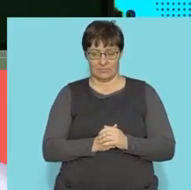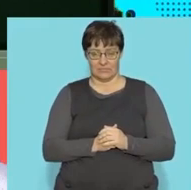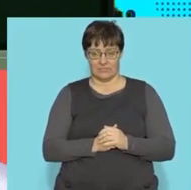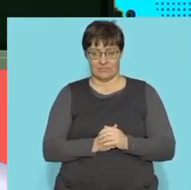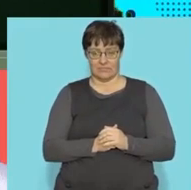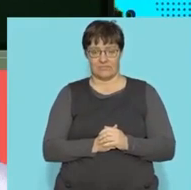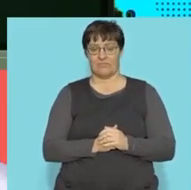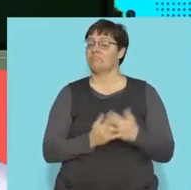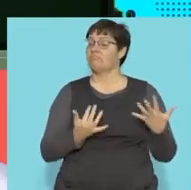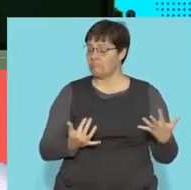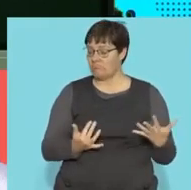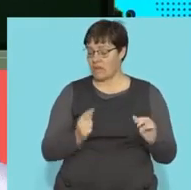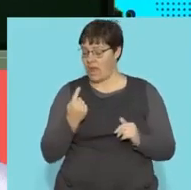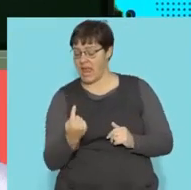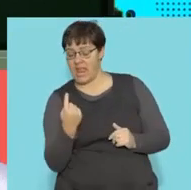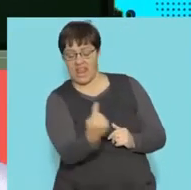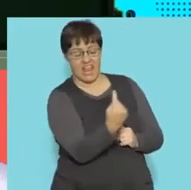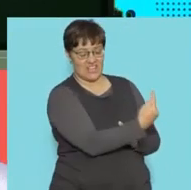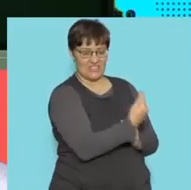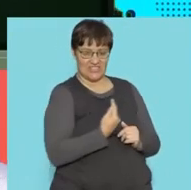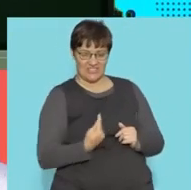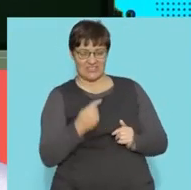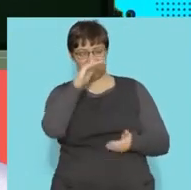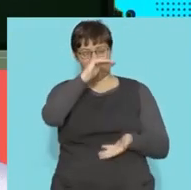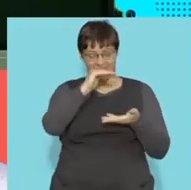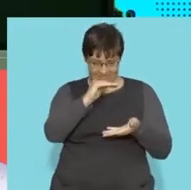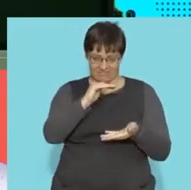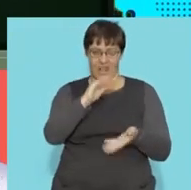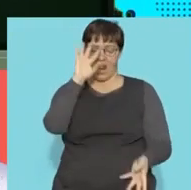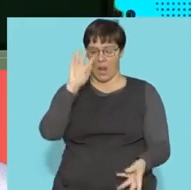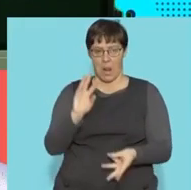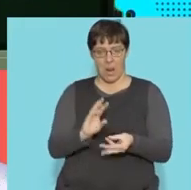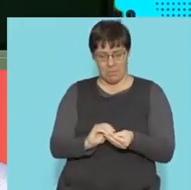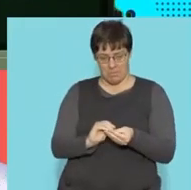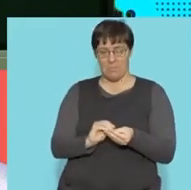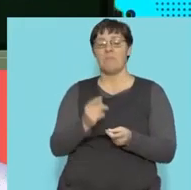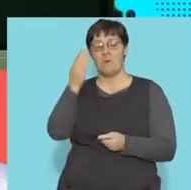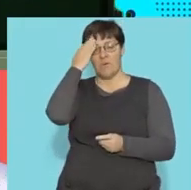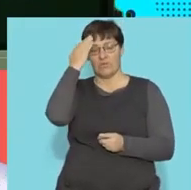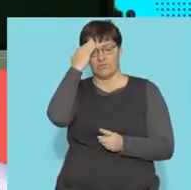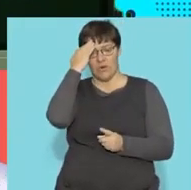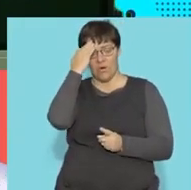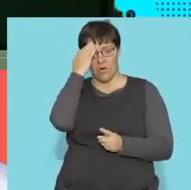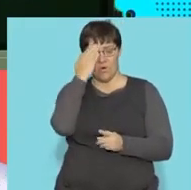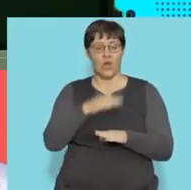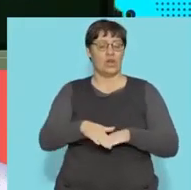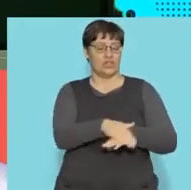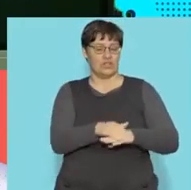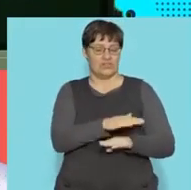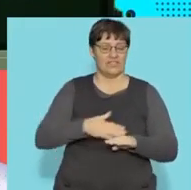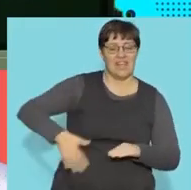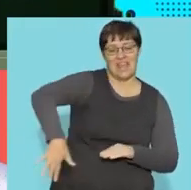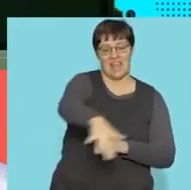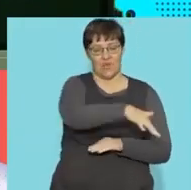squares. So if I were to find the surface area of a cube, I would have to find the area of all six